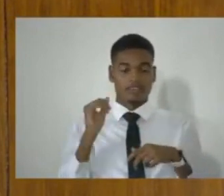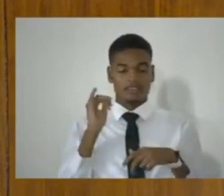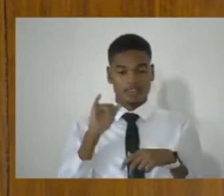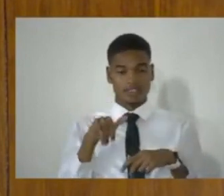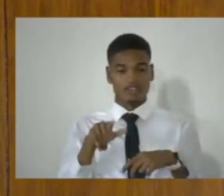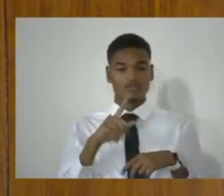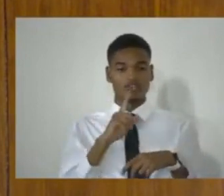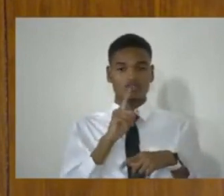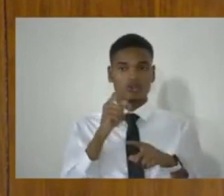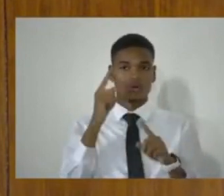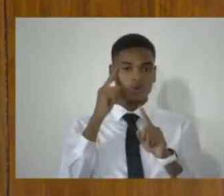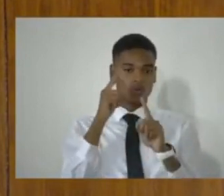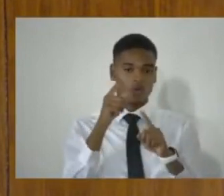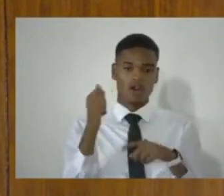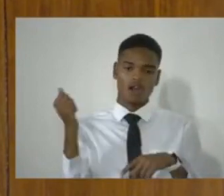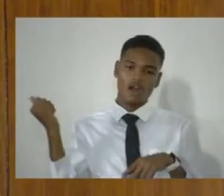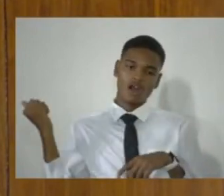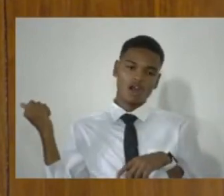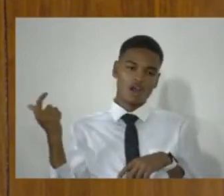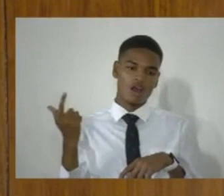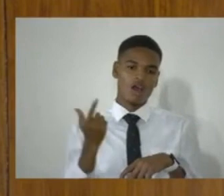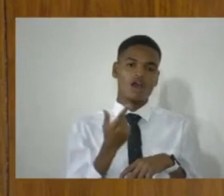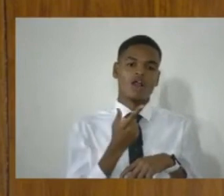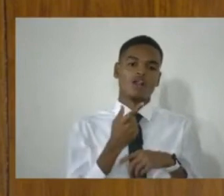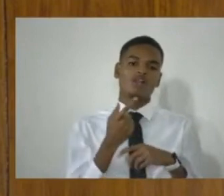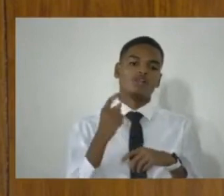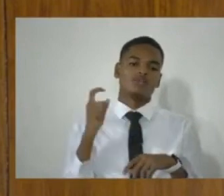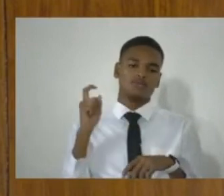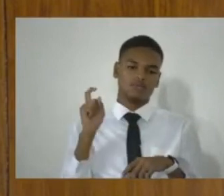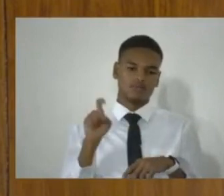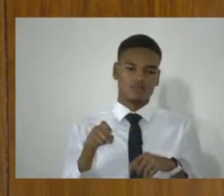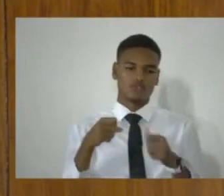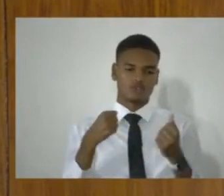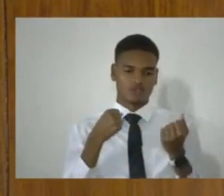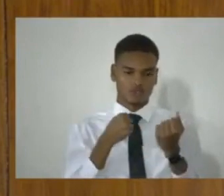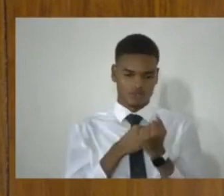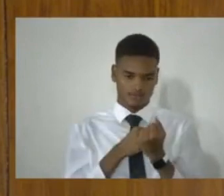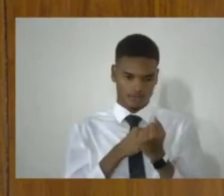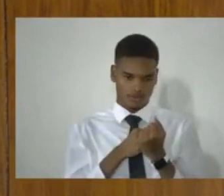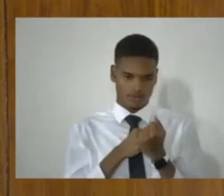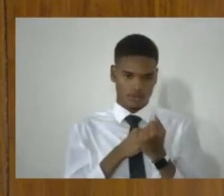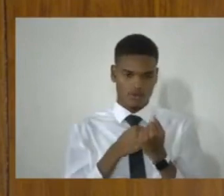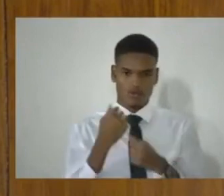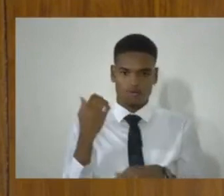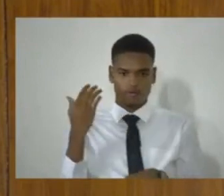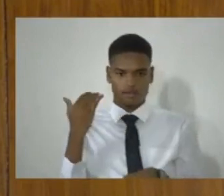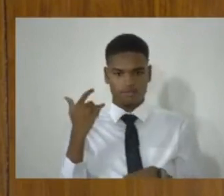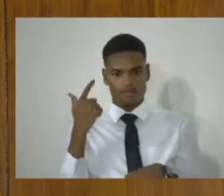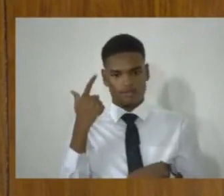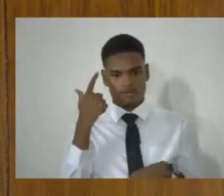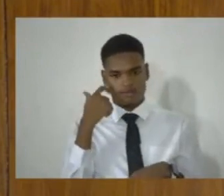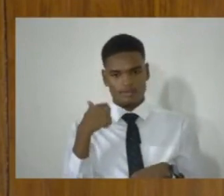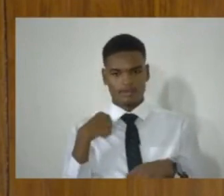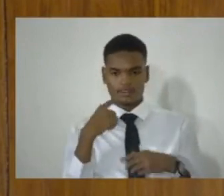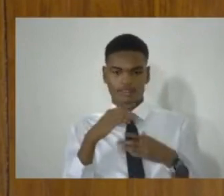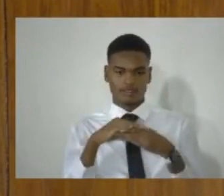all of us must support because, as I've said,